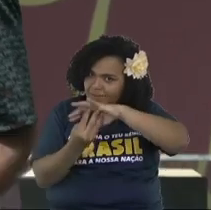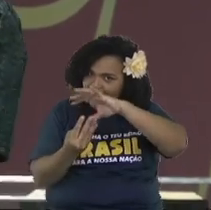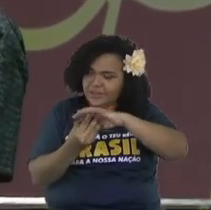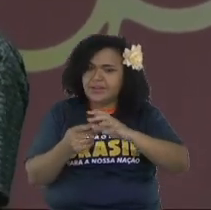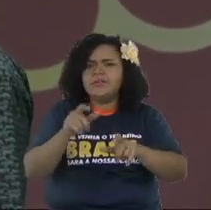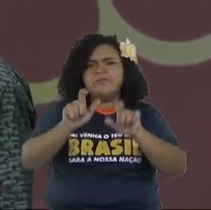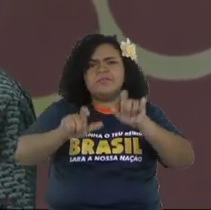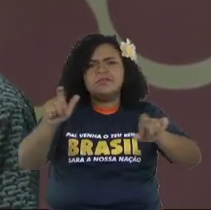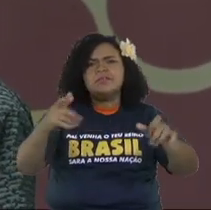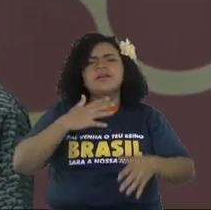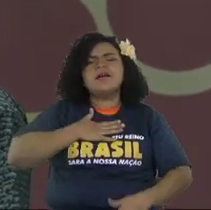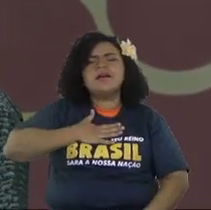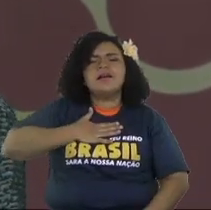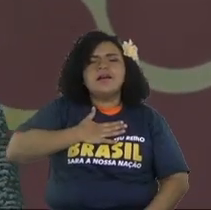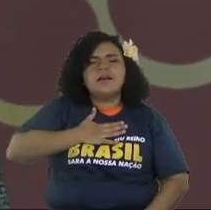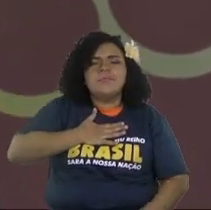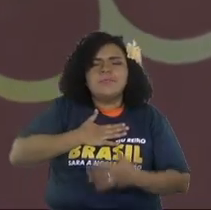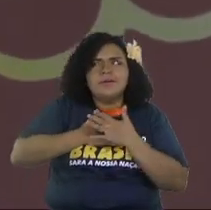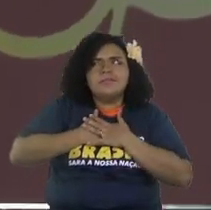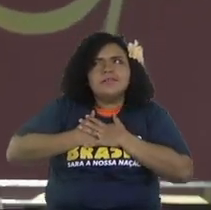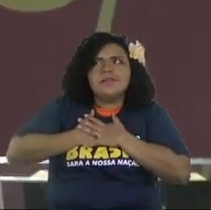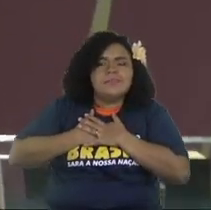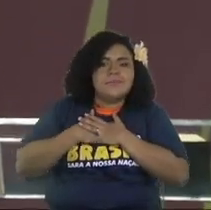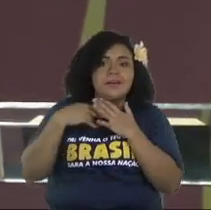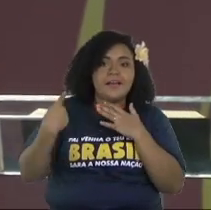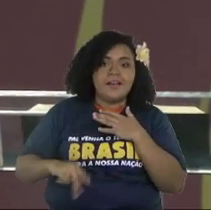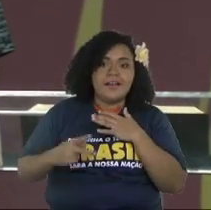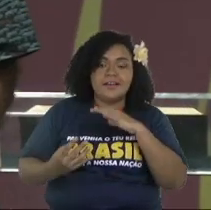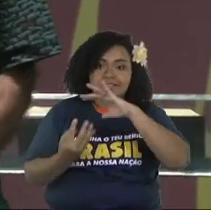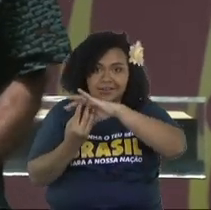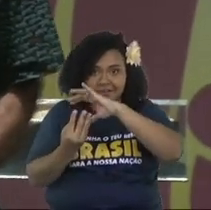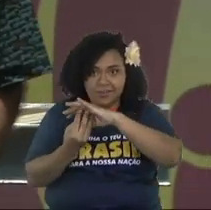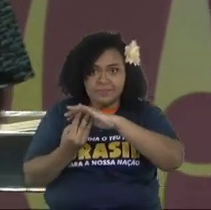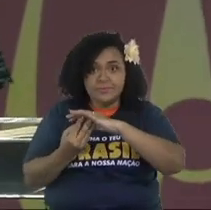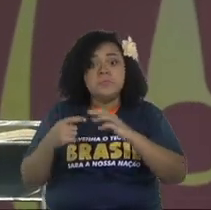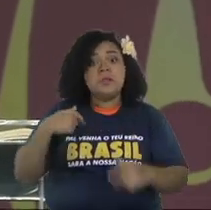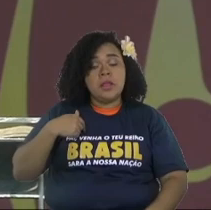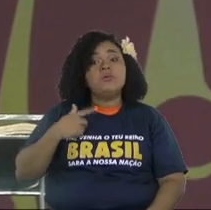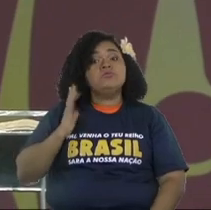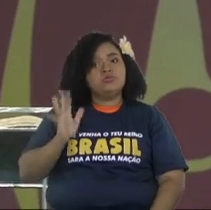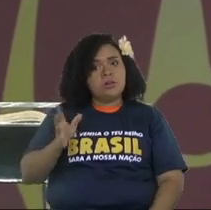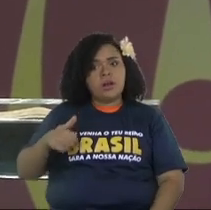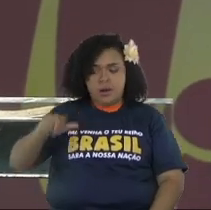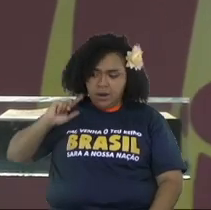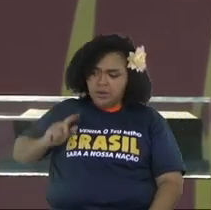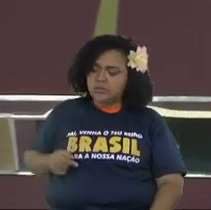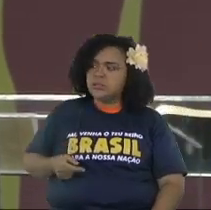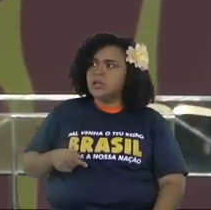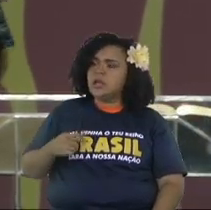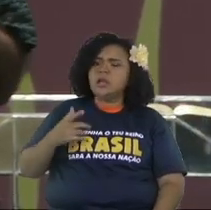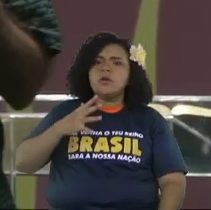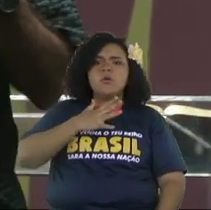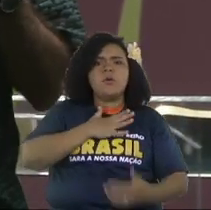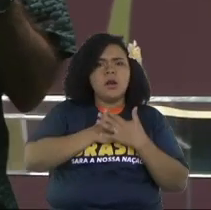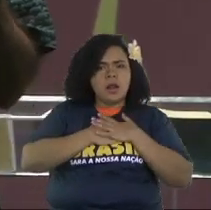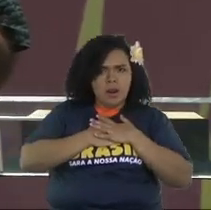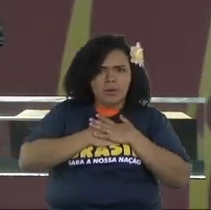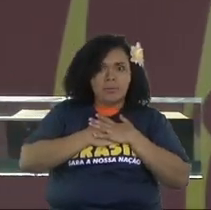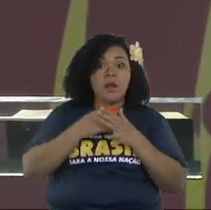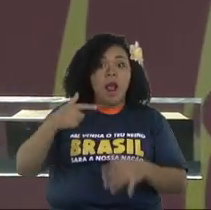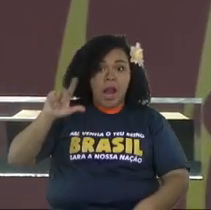there it's your heart who loves the church this church here I love this church because I invested everything I have